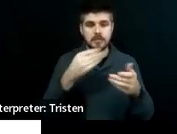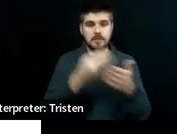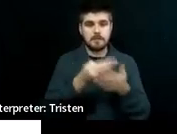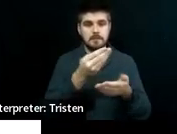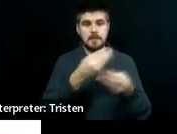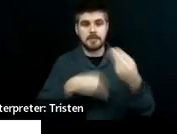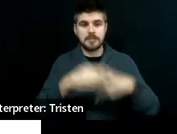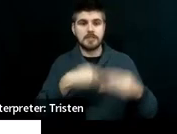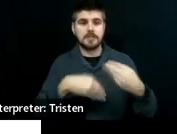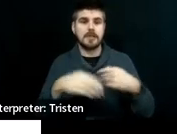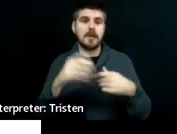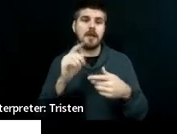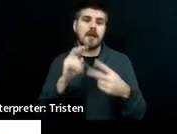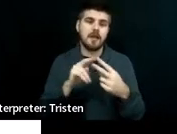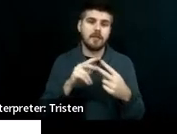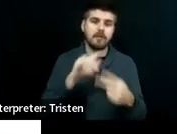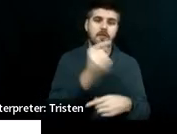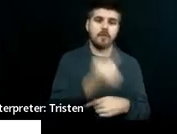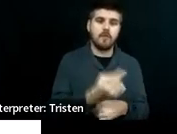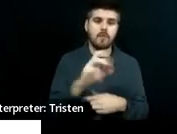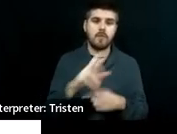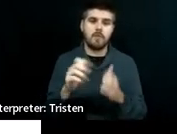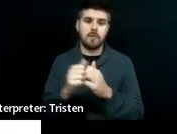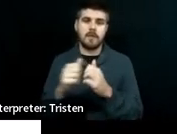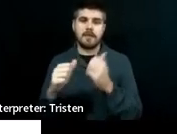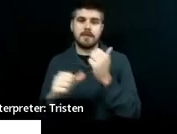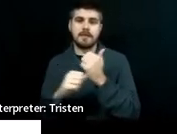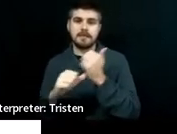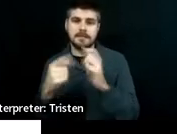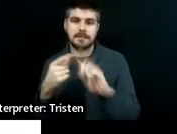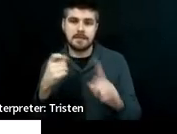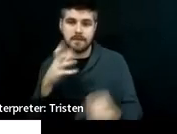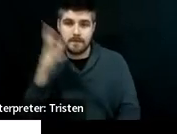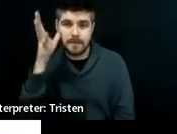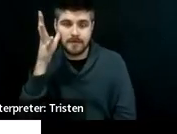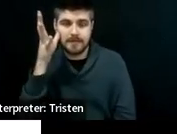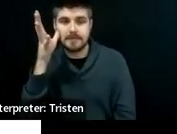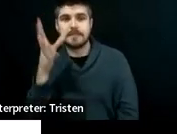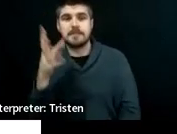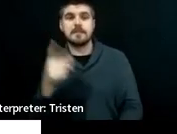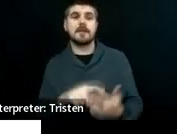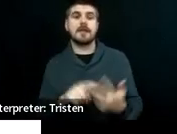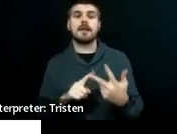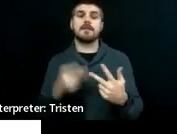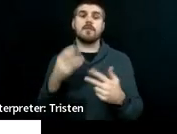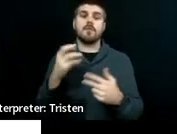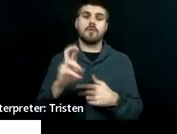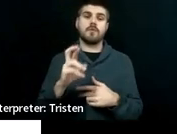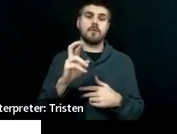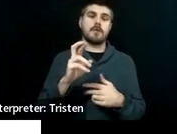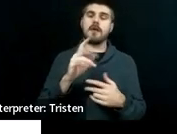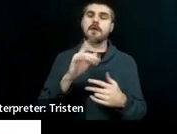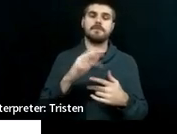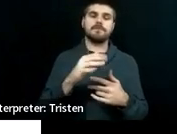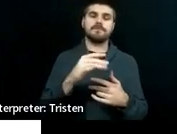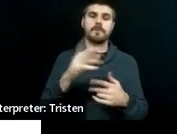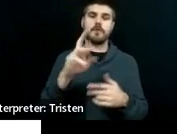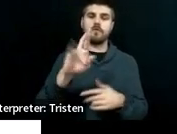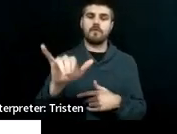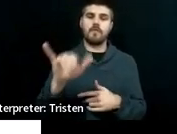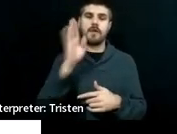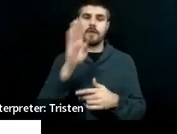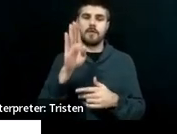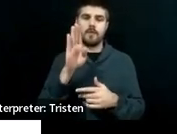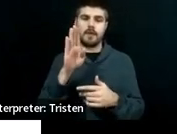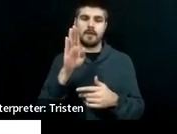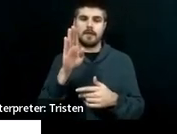boy will live semi-independently with a roommate in a living apartment with support. And don't forget, this is only